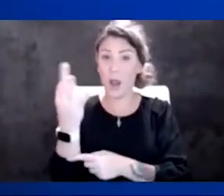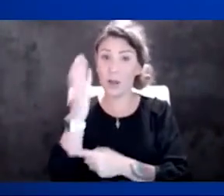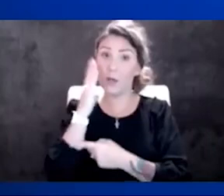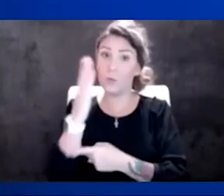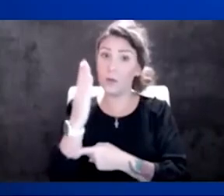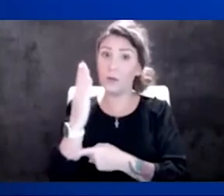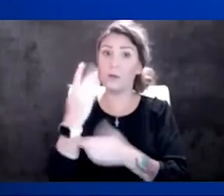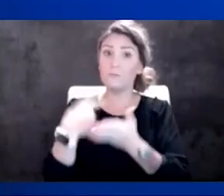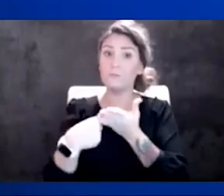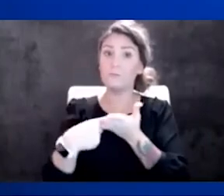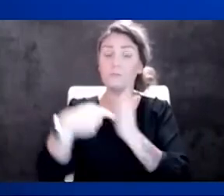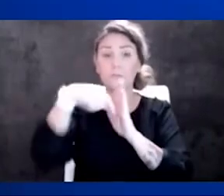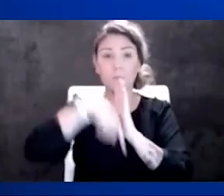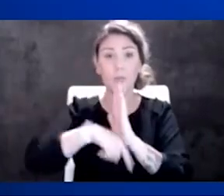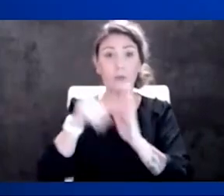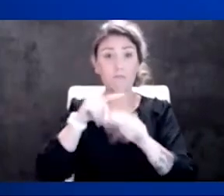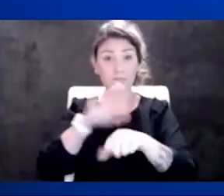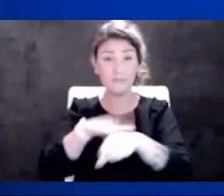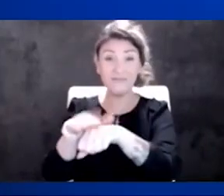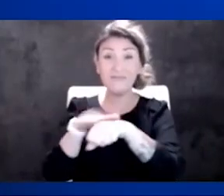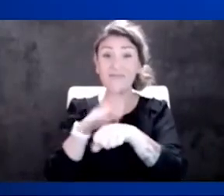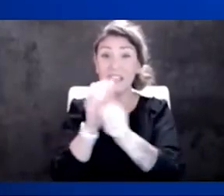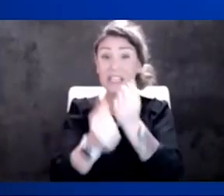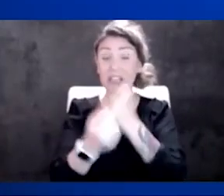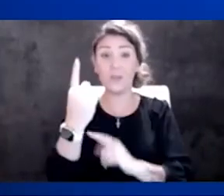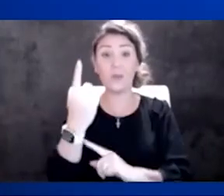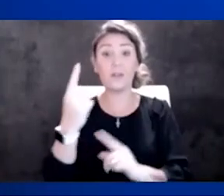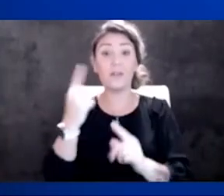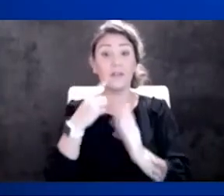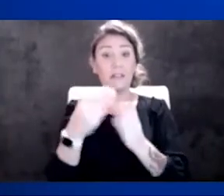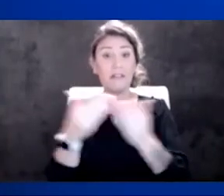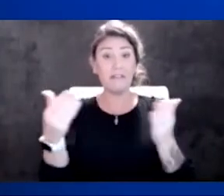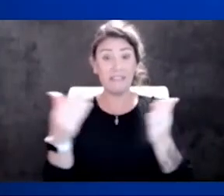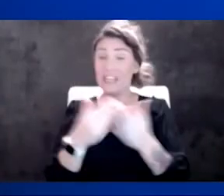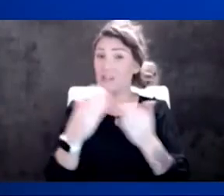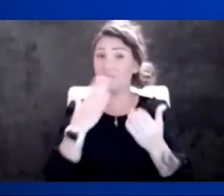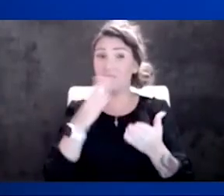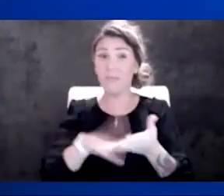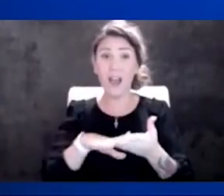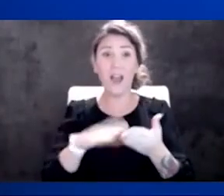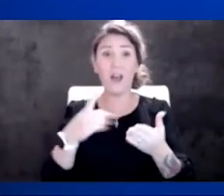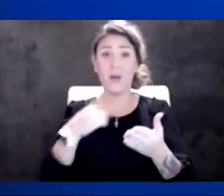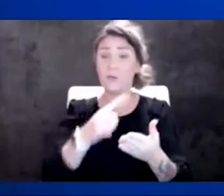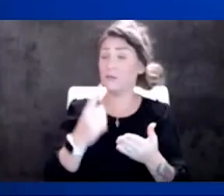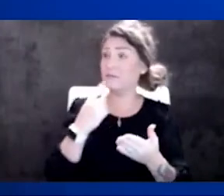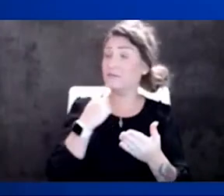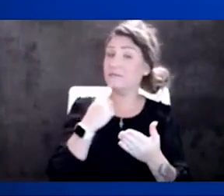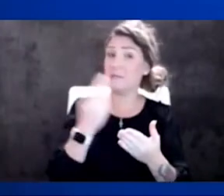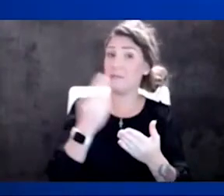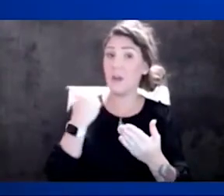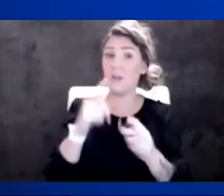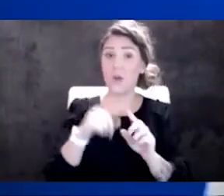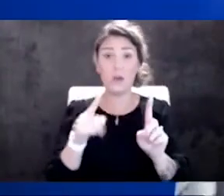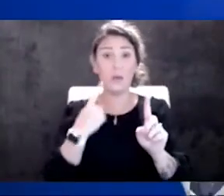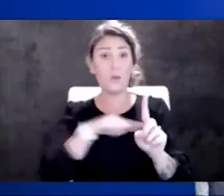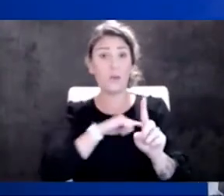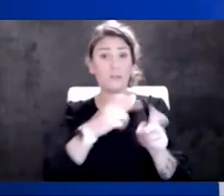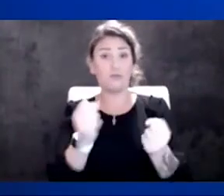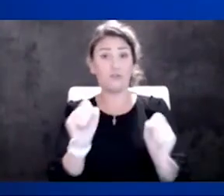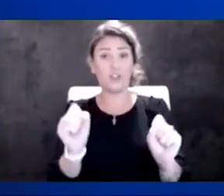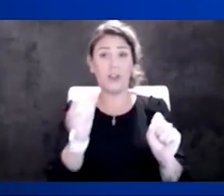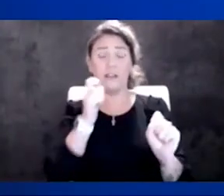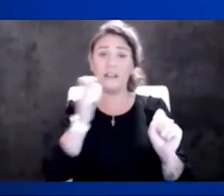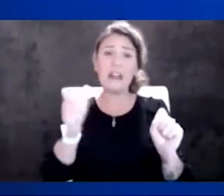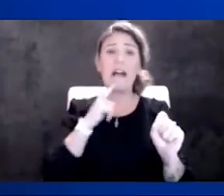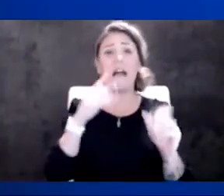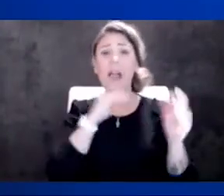I'm just going to warn everybody. Things are on fire, and we've said that before, but we try not to flapjack. We don't flap with